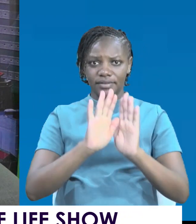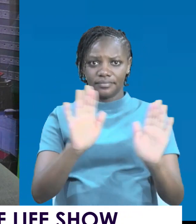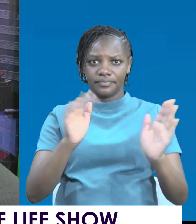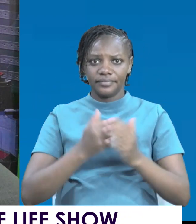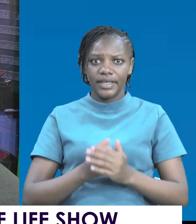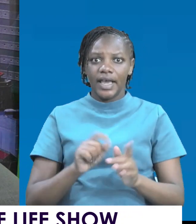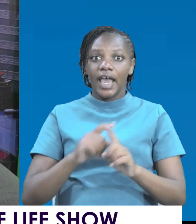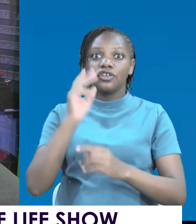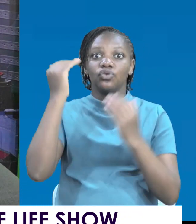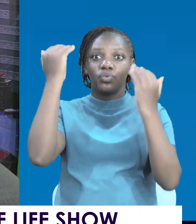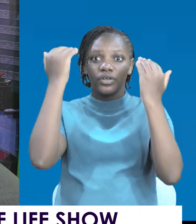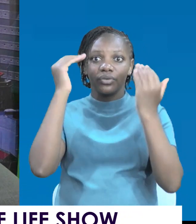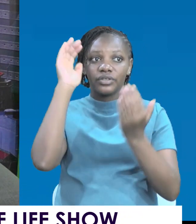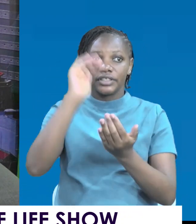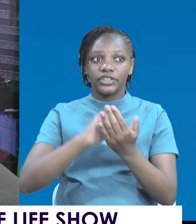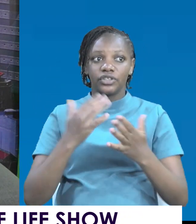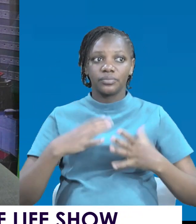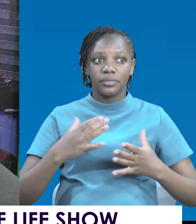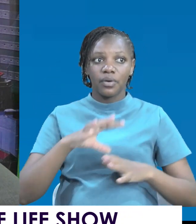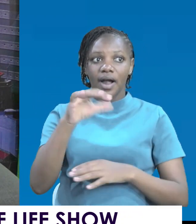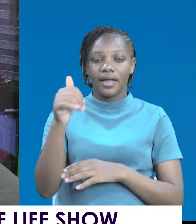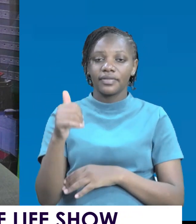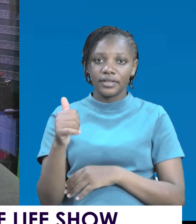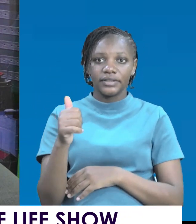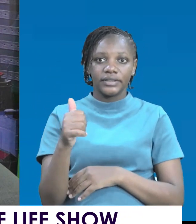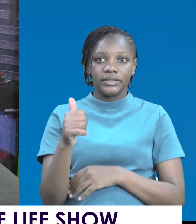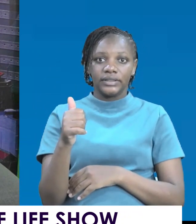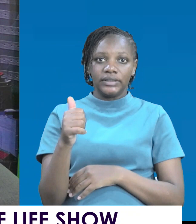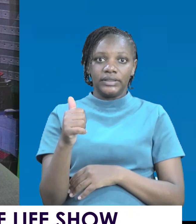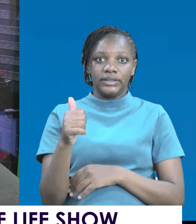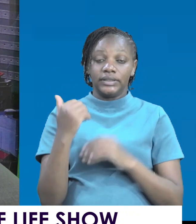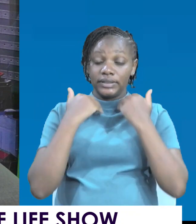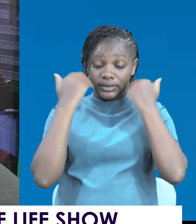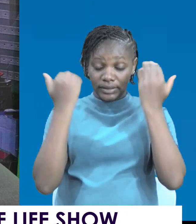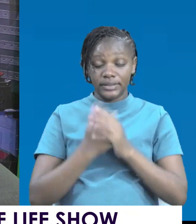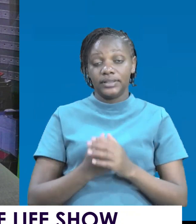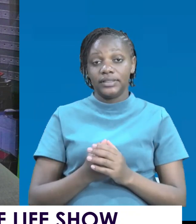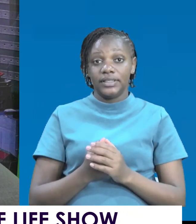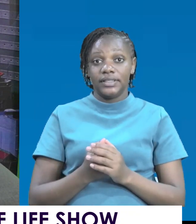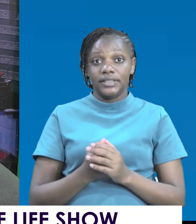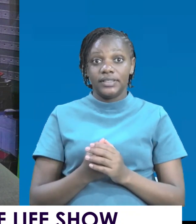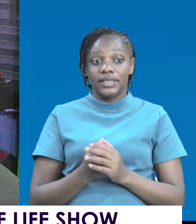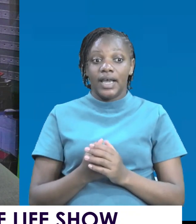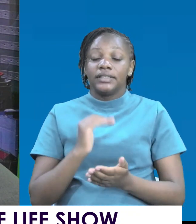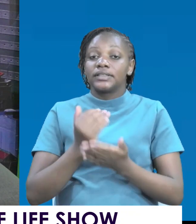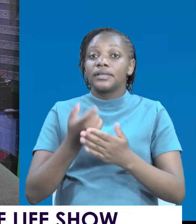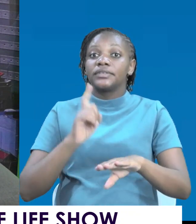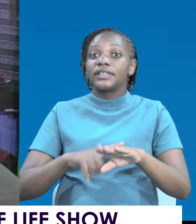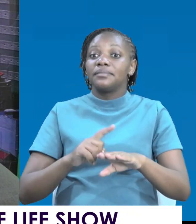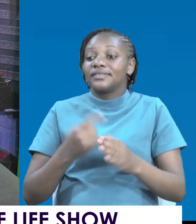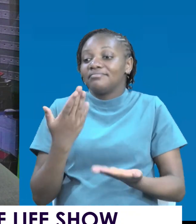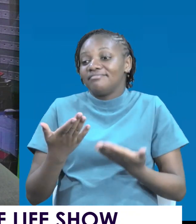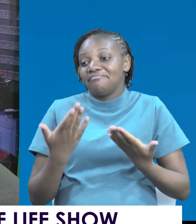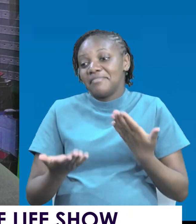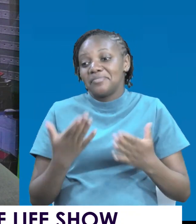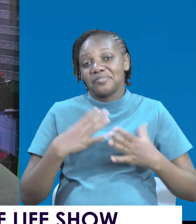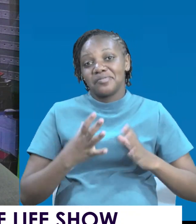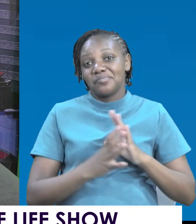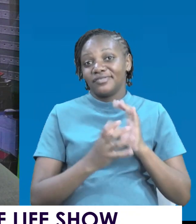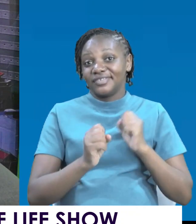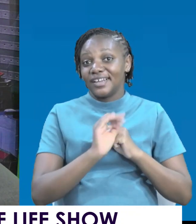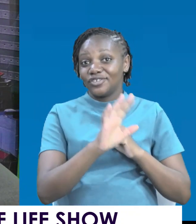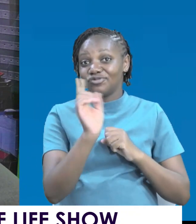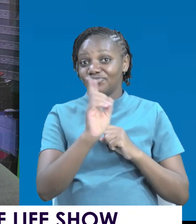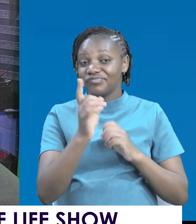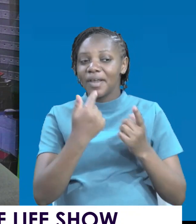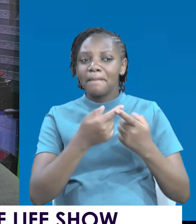people's stress. Empathy will make people trust you. Yeah. You may not be trusted, but the moment